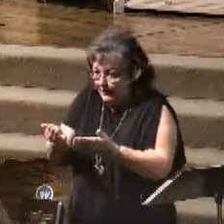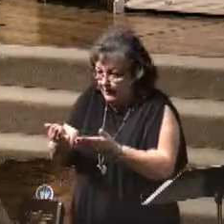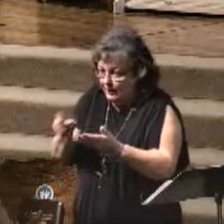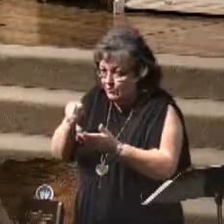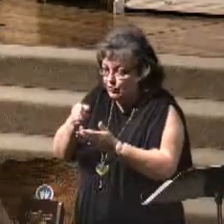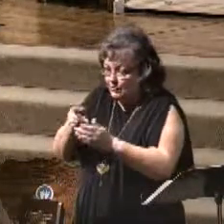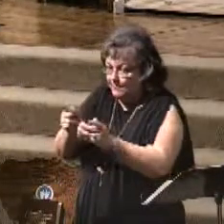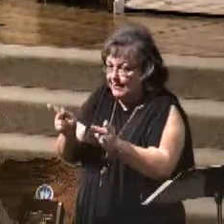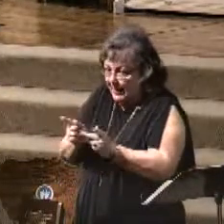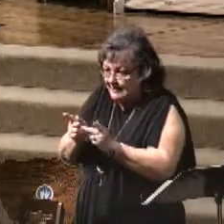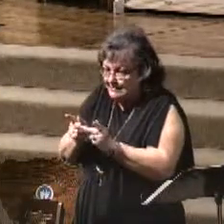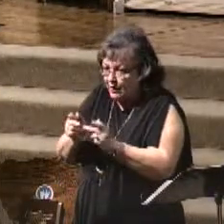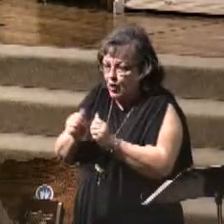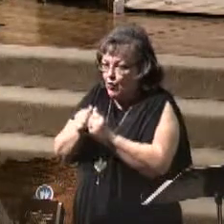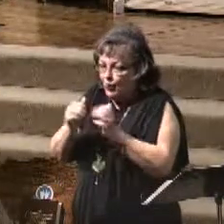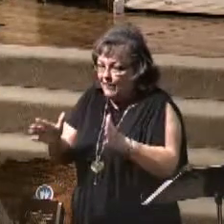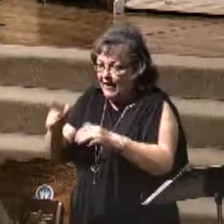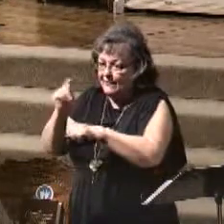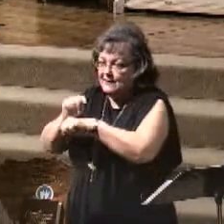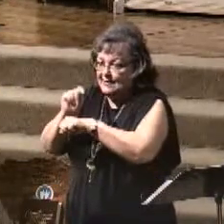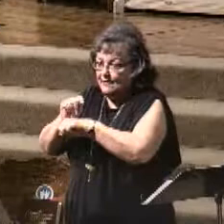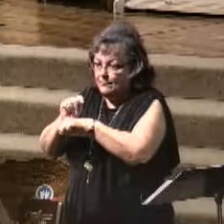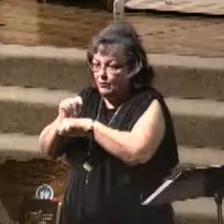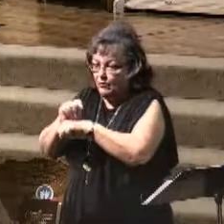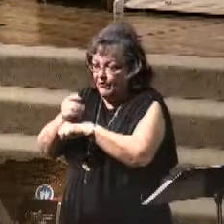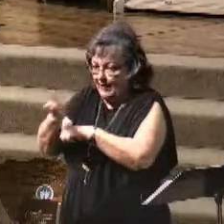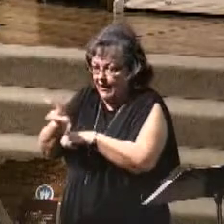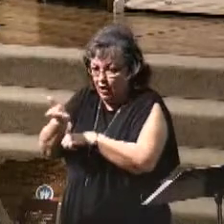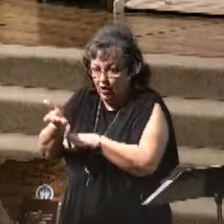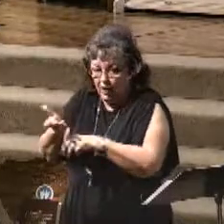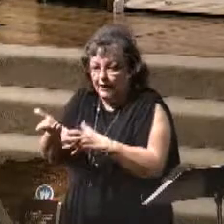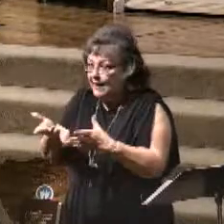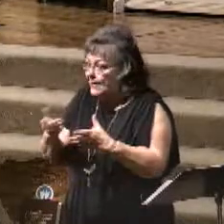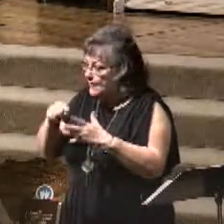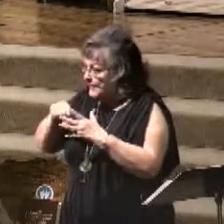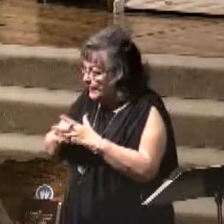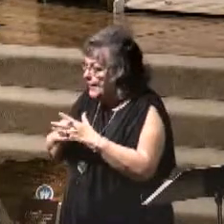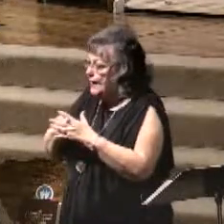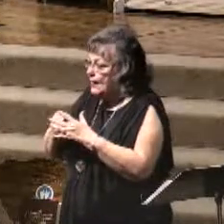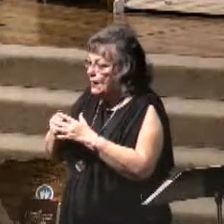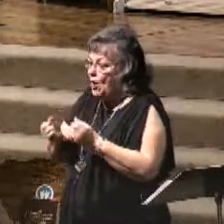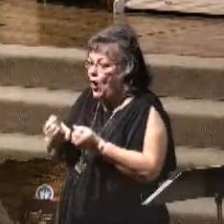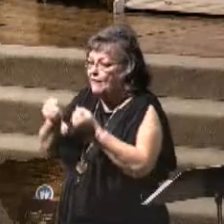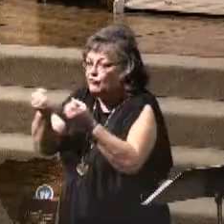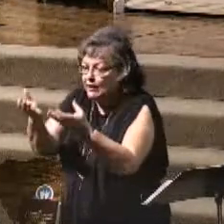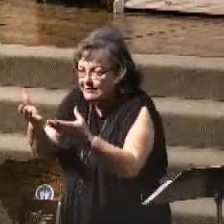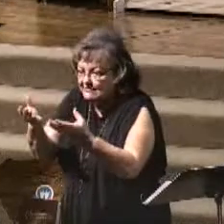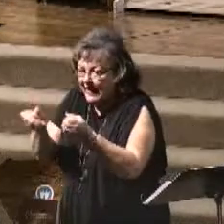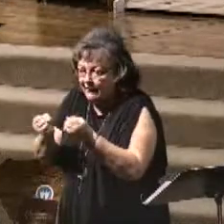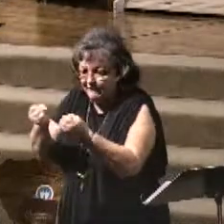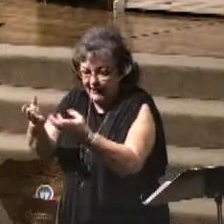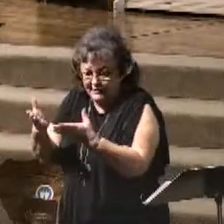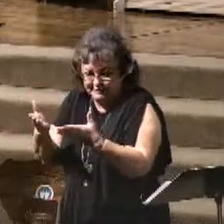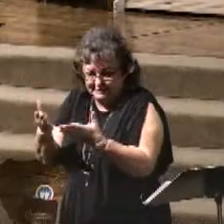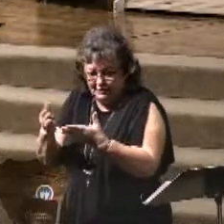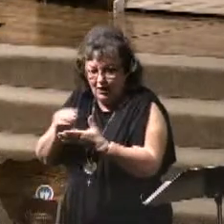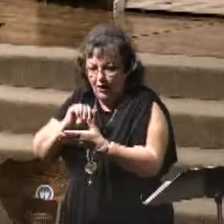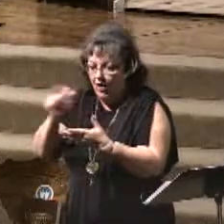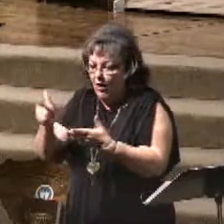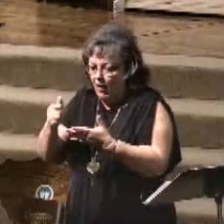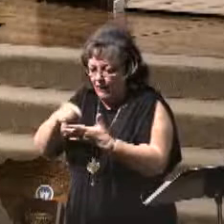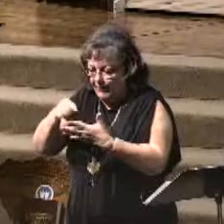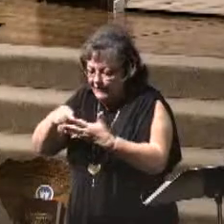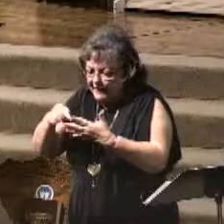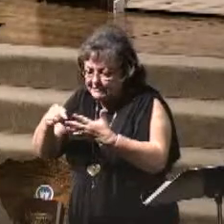place even without the temple in place, and they can begin offering sacrifice. All the elements are there.